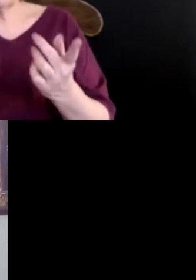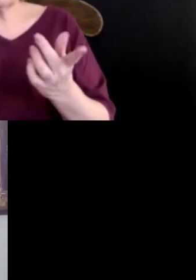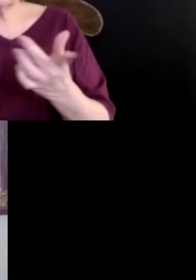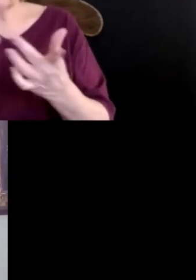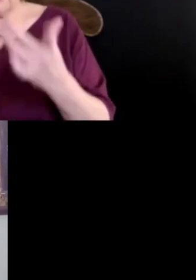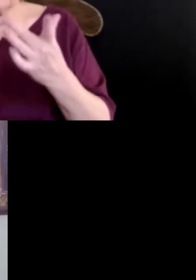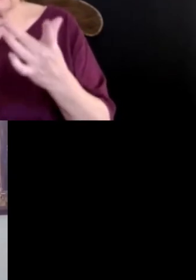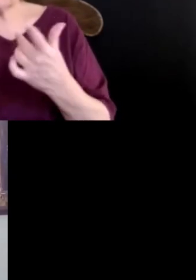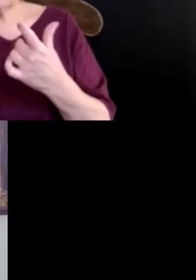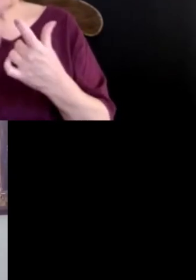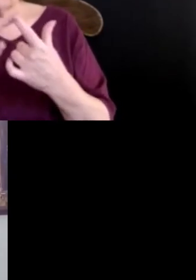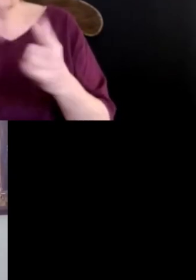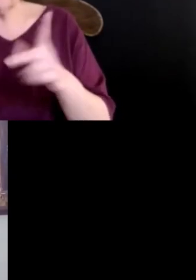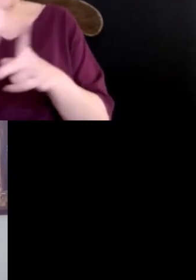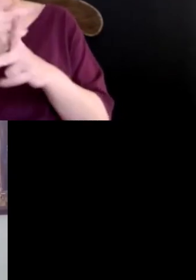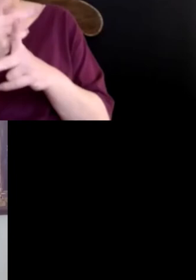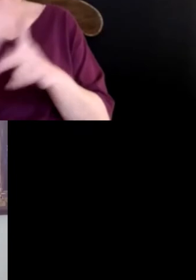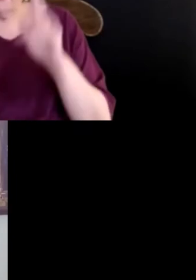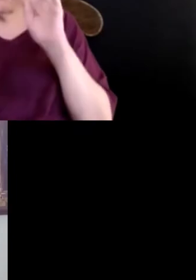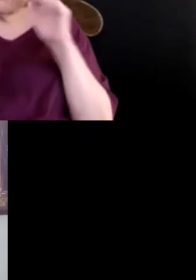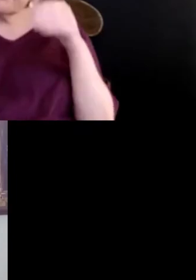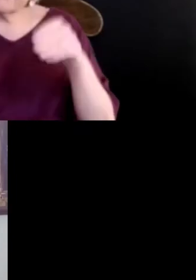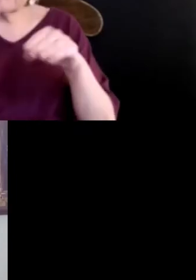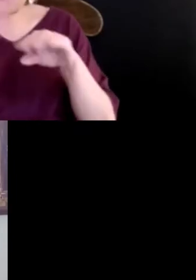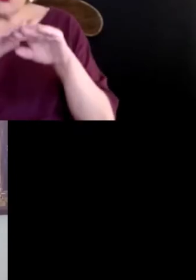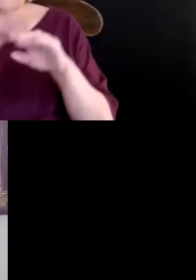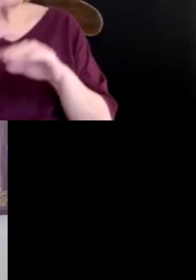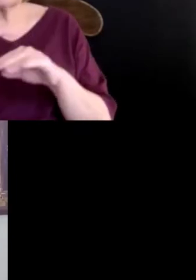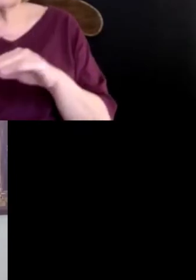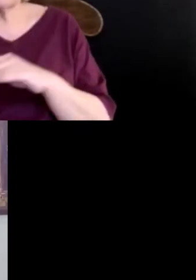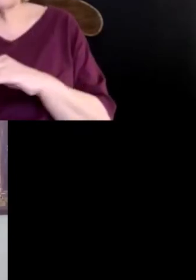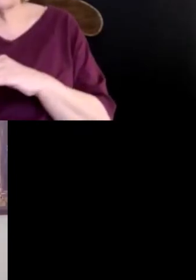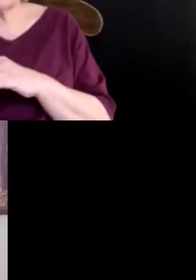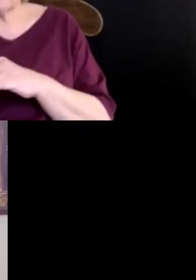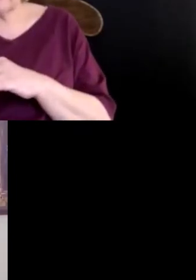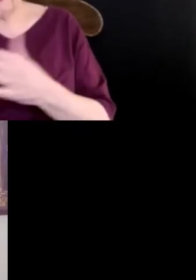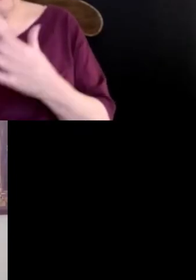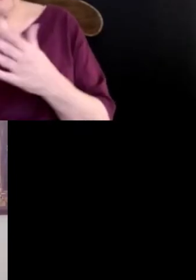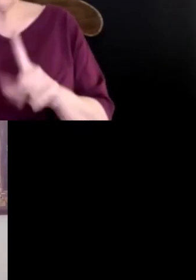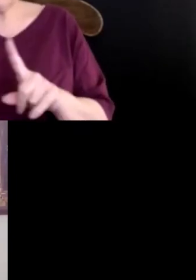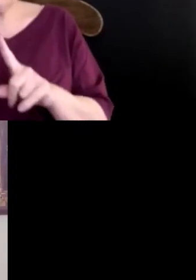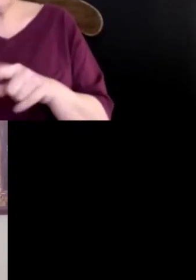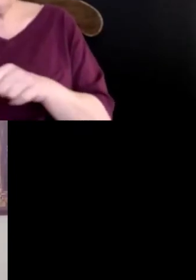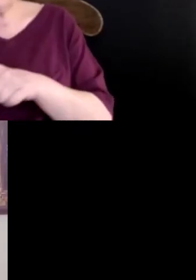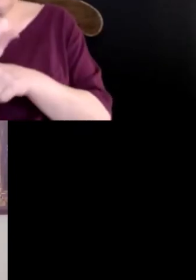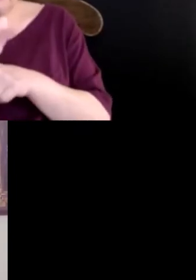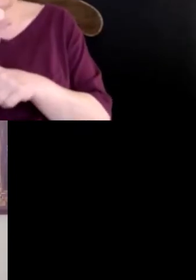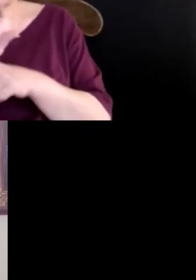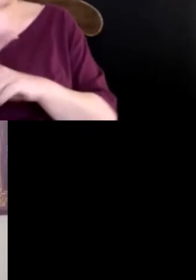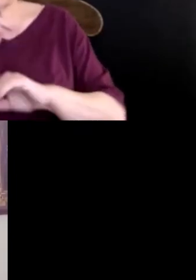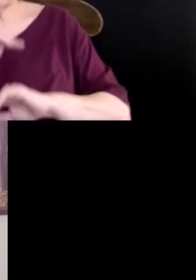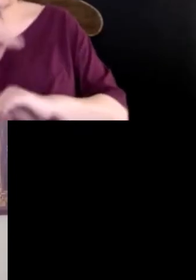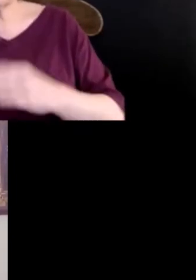That is a sufficient task to meet the individual training requirement.